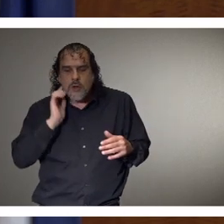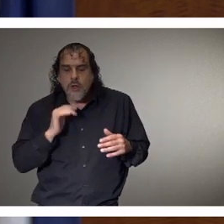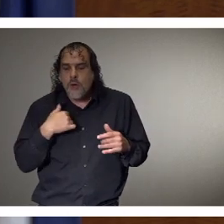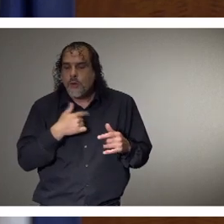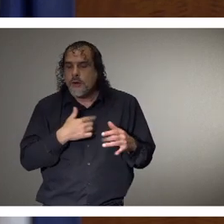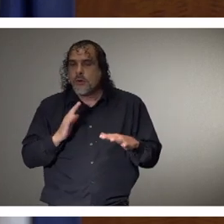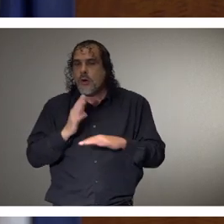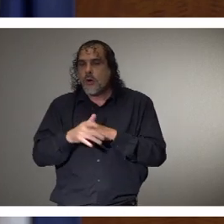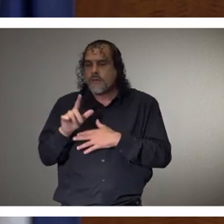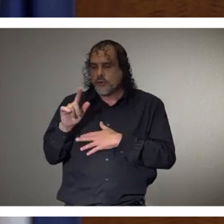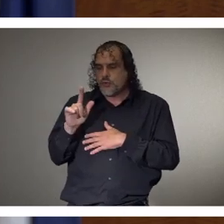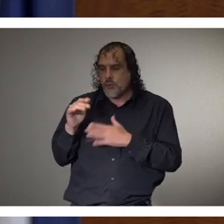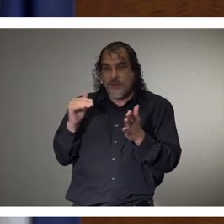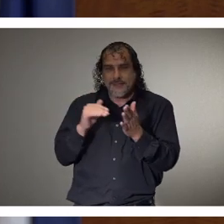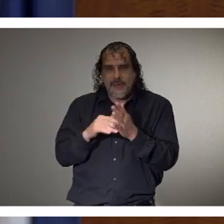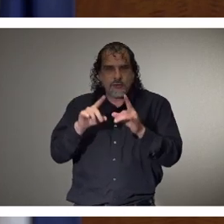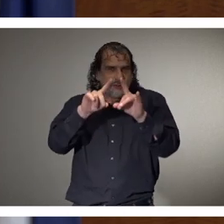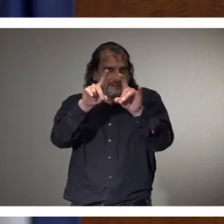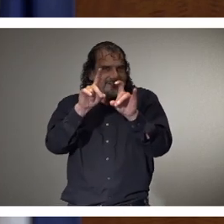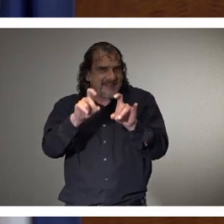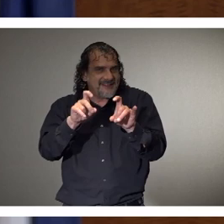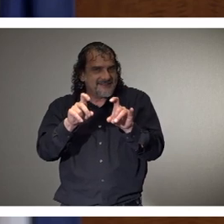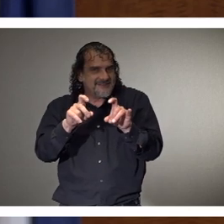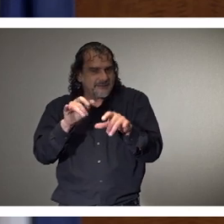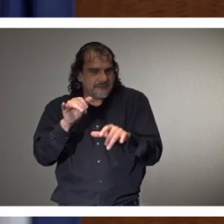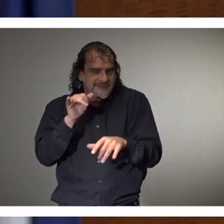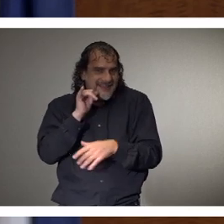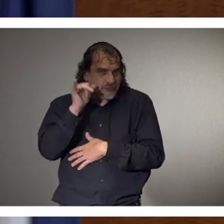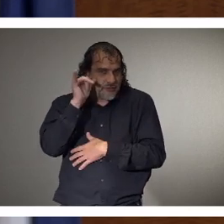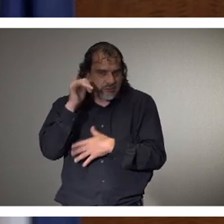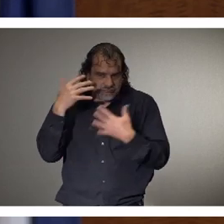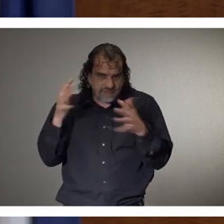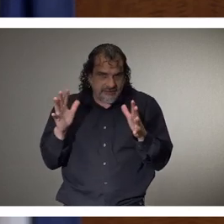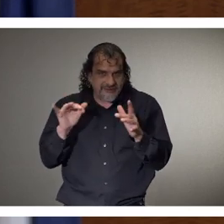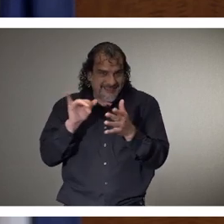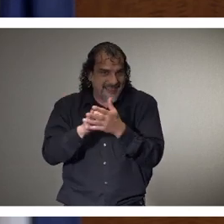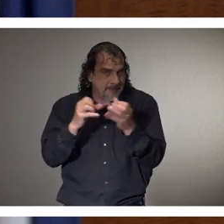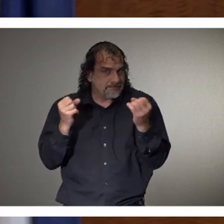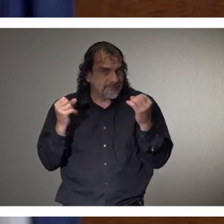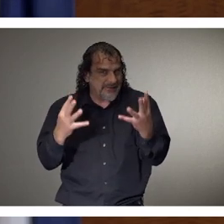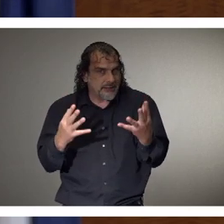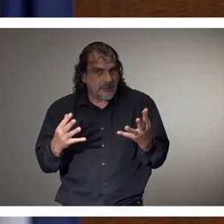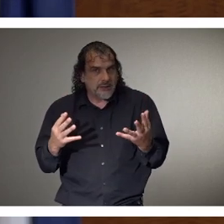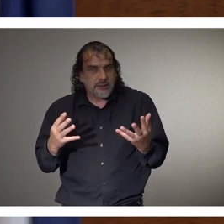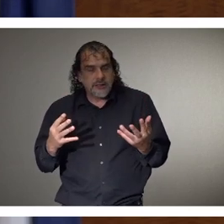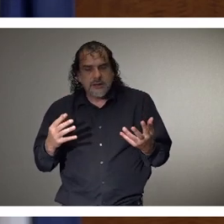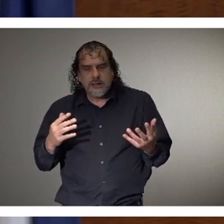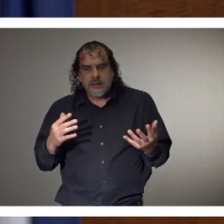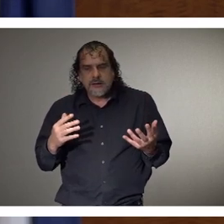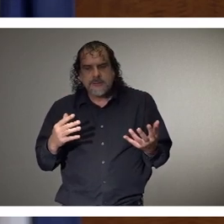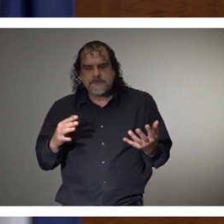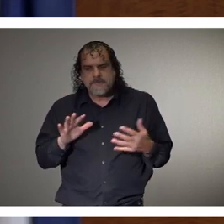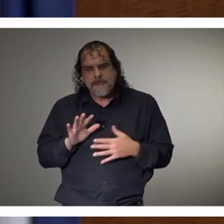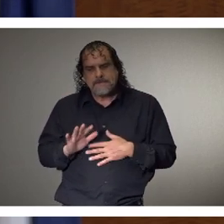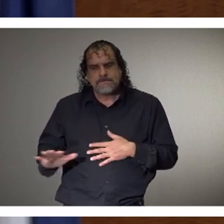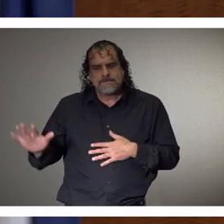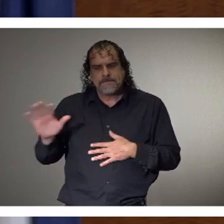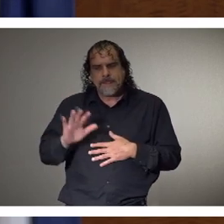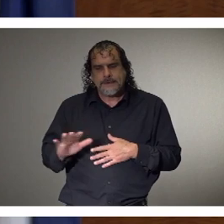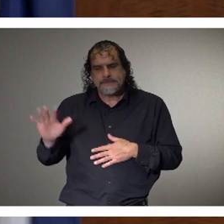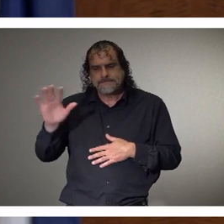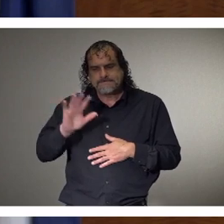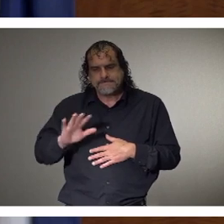,000 tests in Mississippi yesterday. That put us at somewhere between